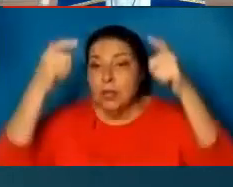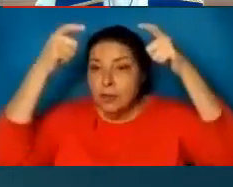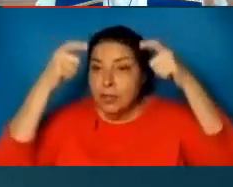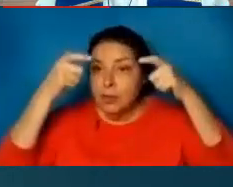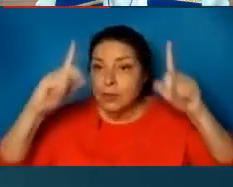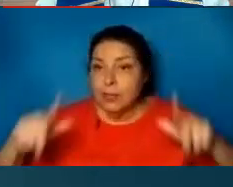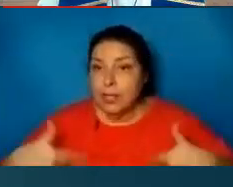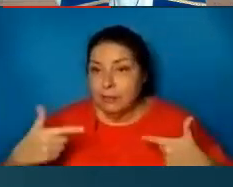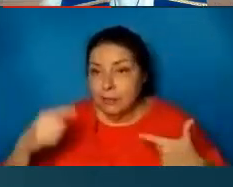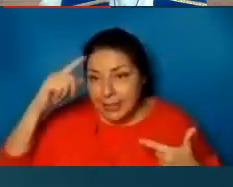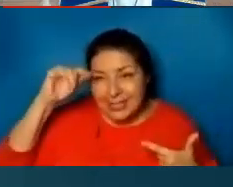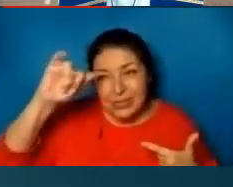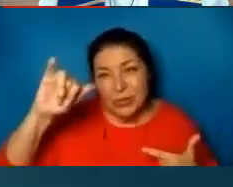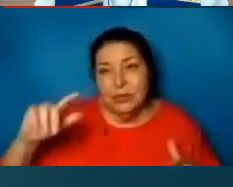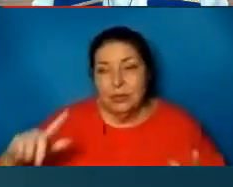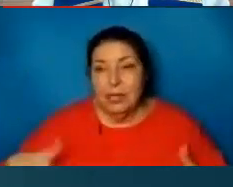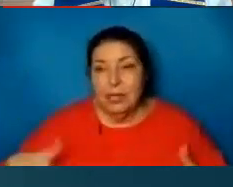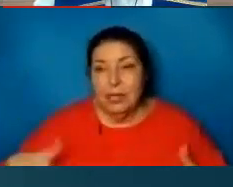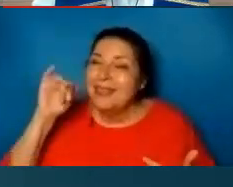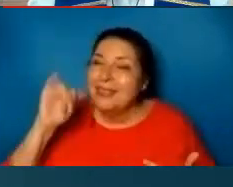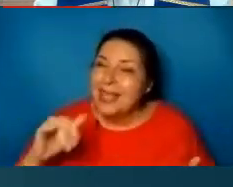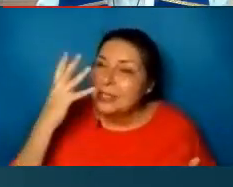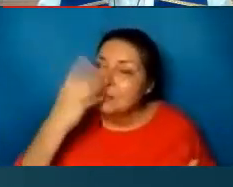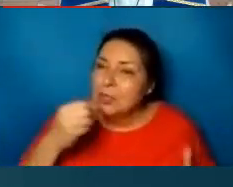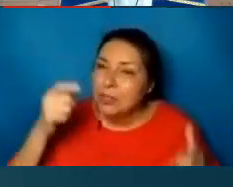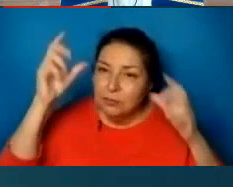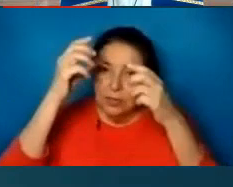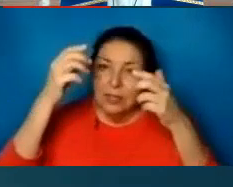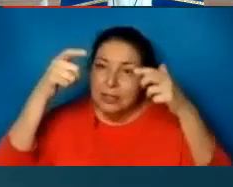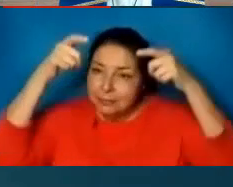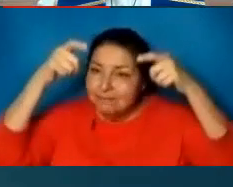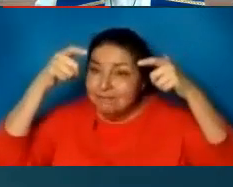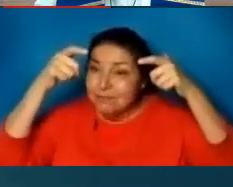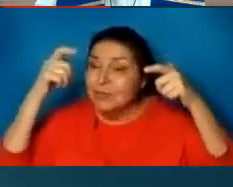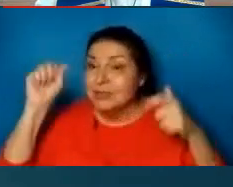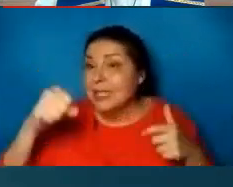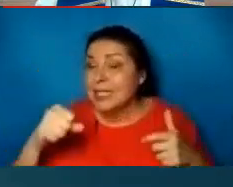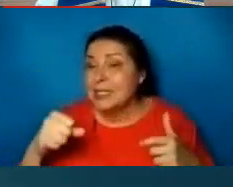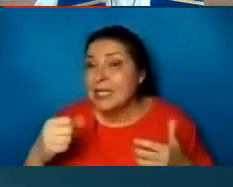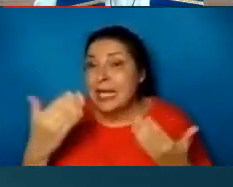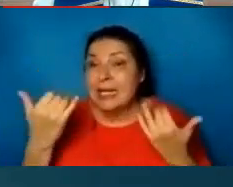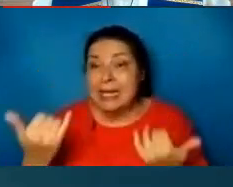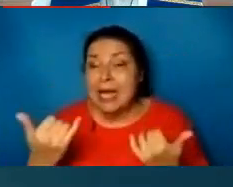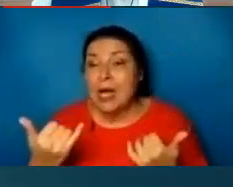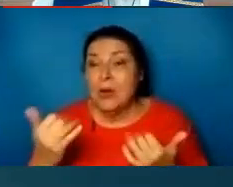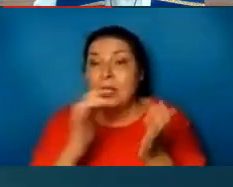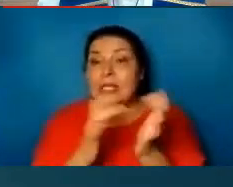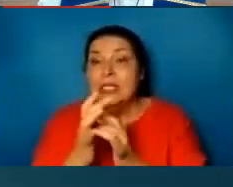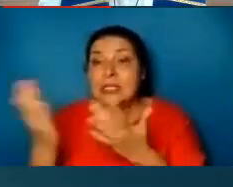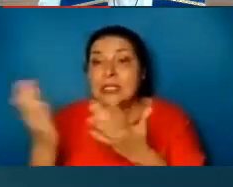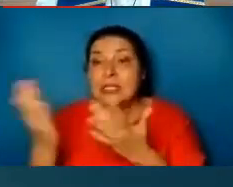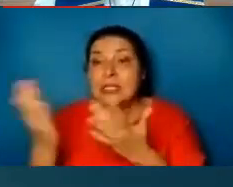Eternal life. This is a beautiful headdress indeed. And even now, Jesus gives us the oil of